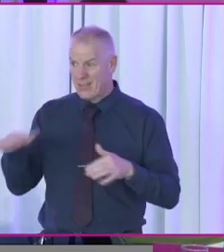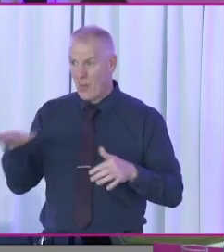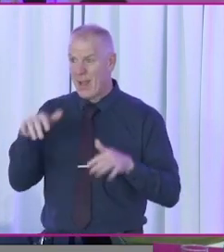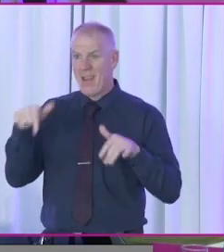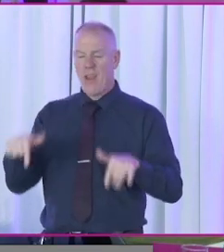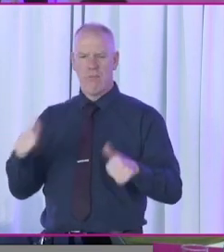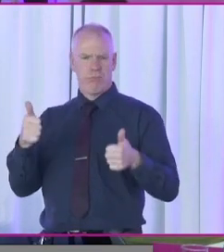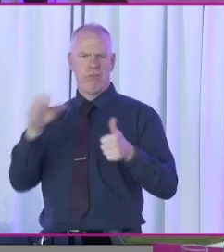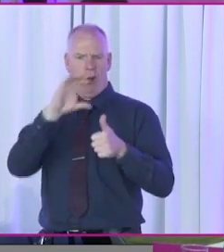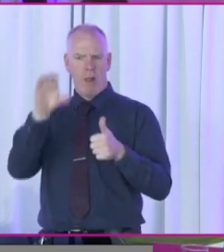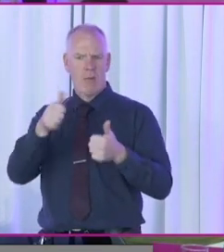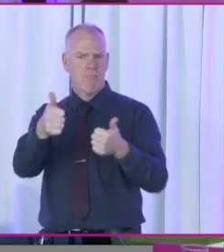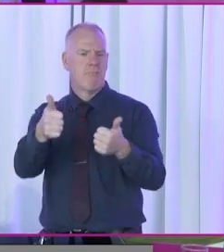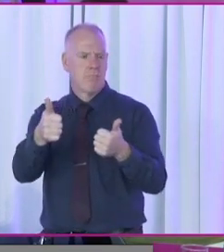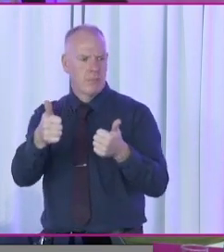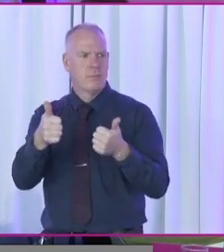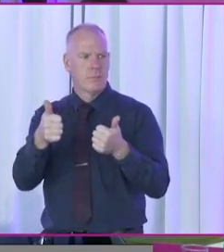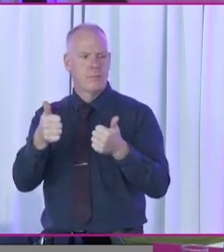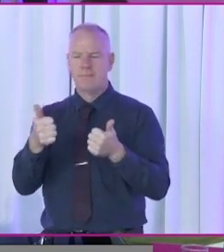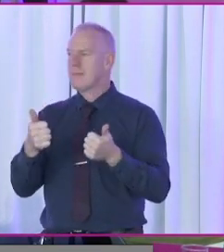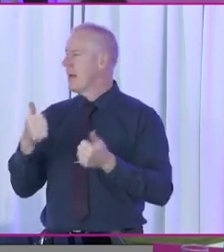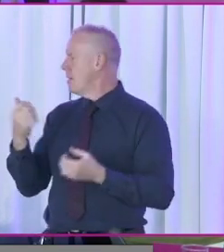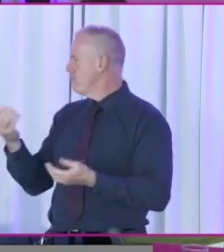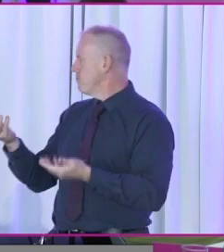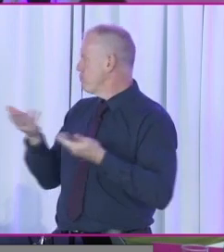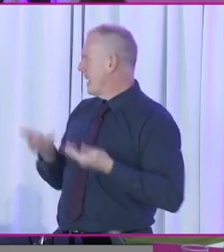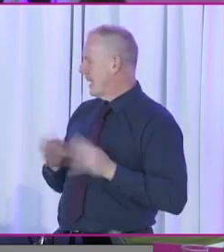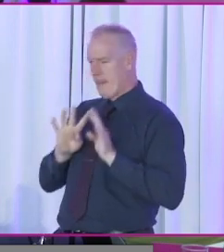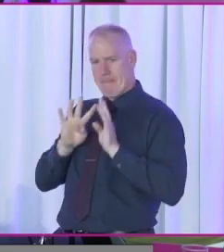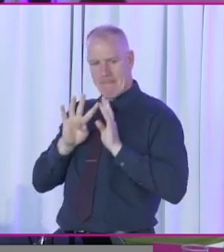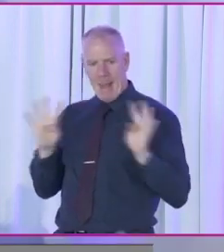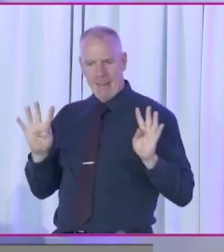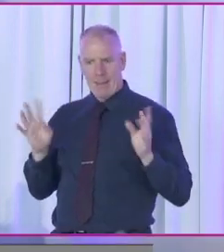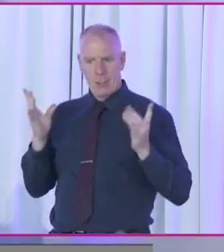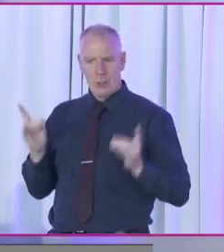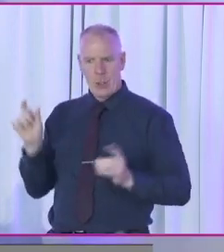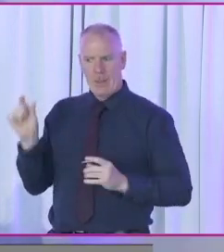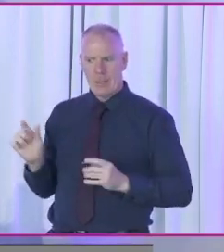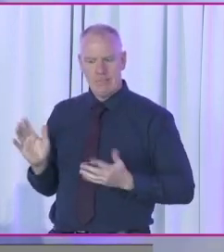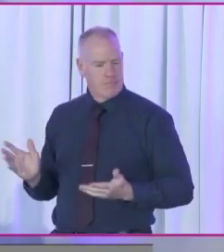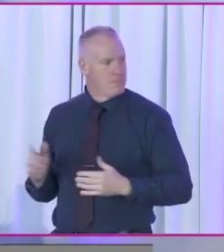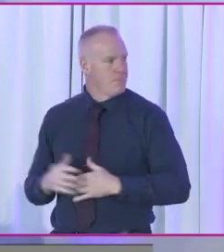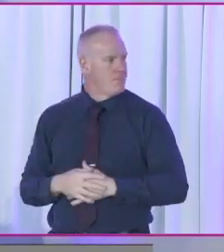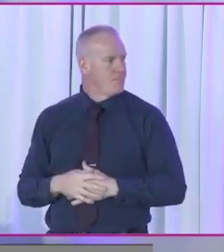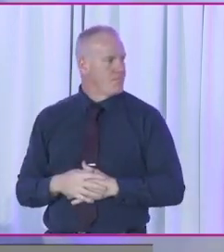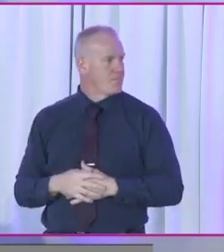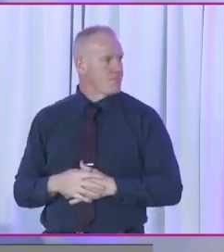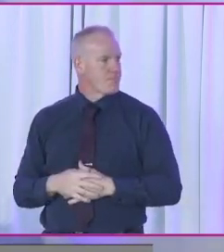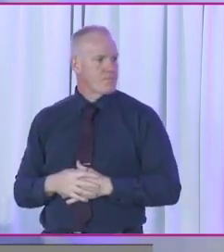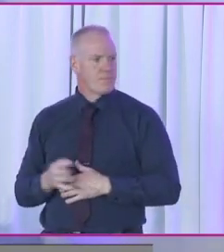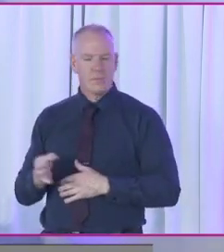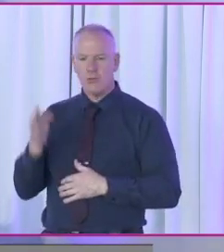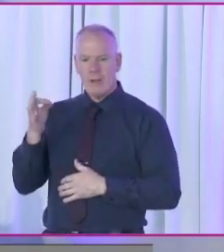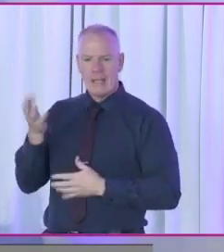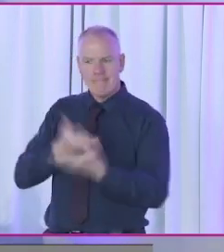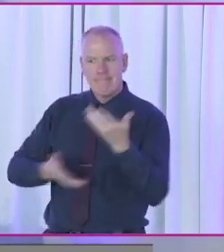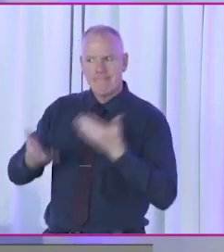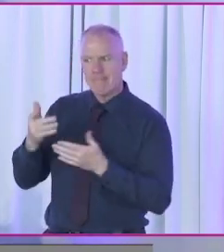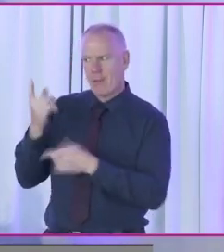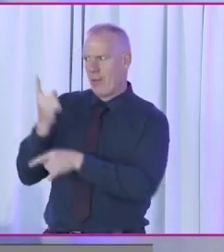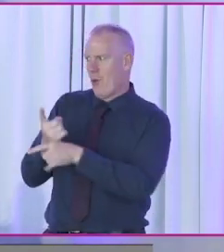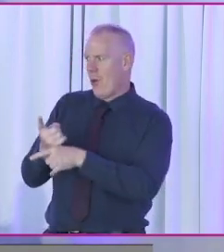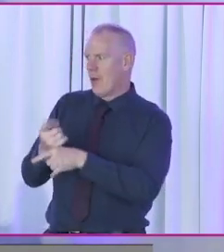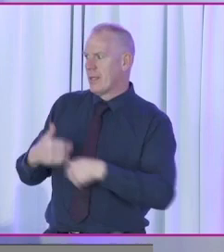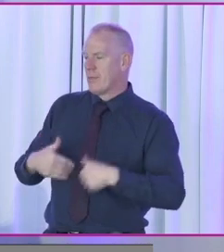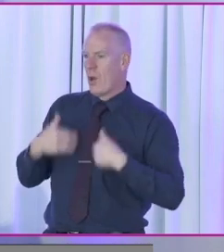in the room and online, and I've been given a wonderful panel to chair. We have great speakers lined up for you here, and we